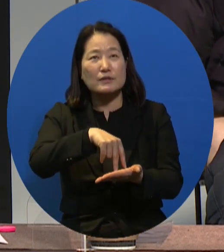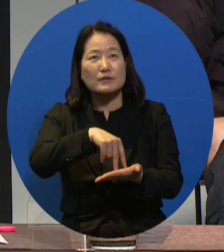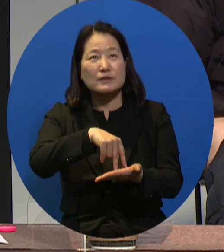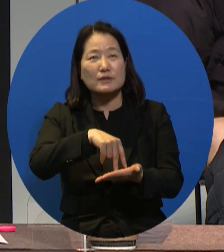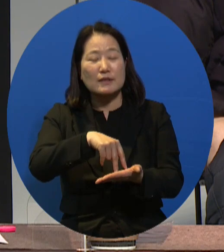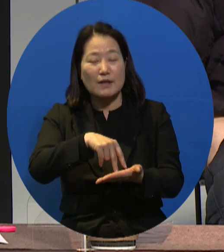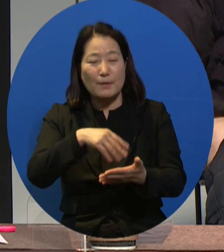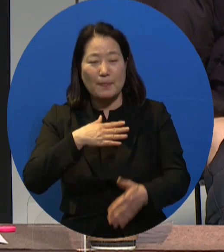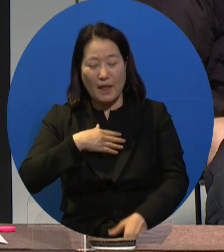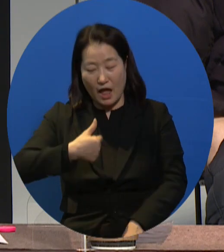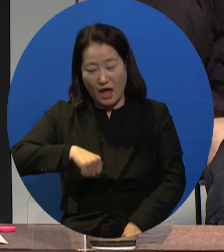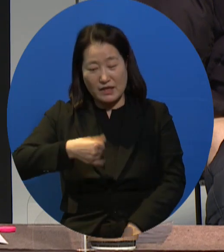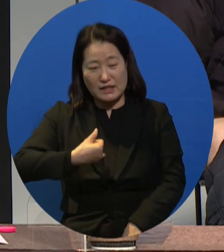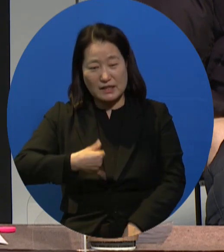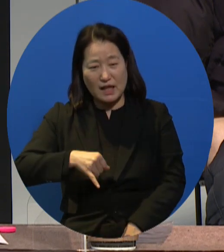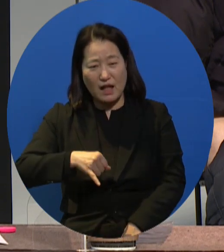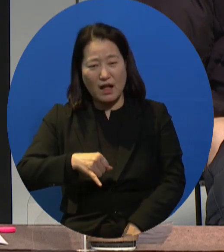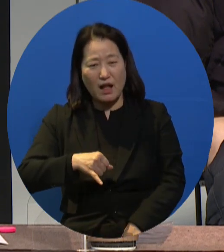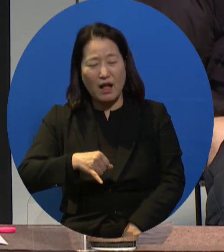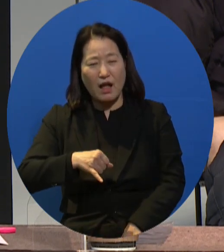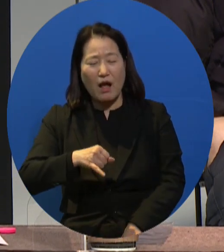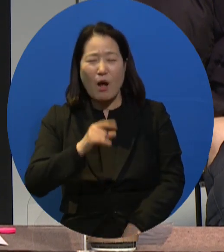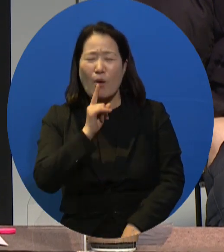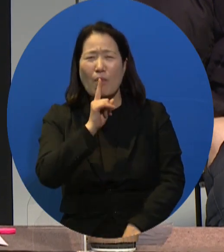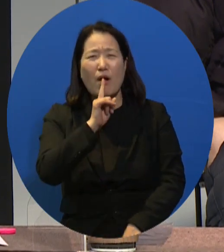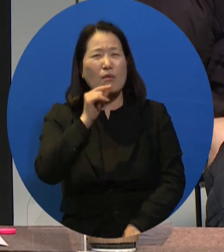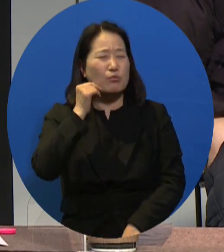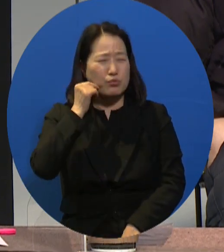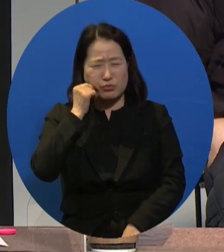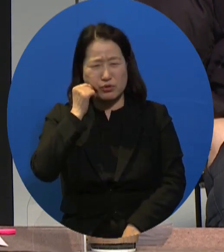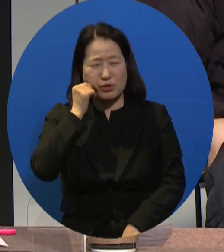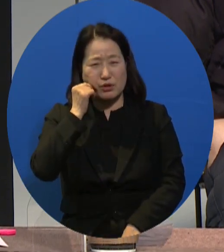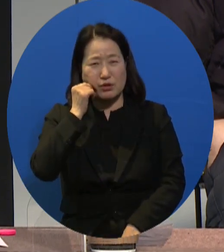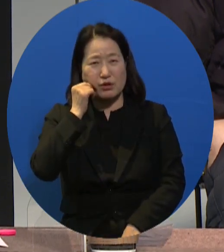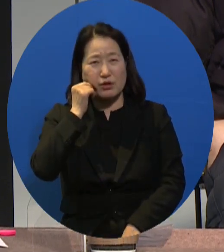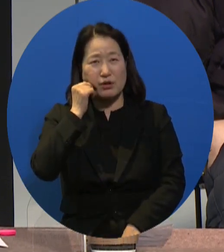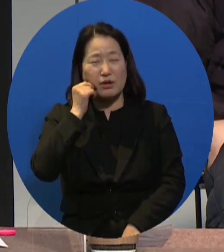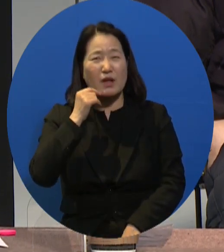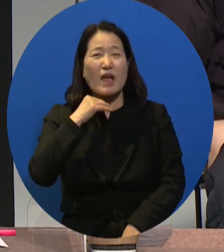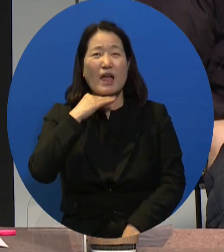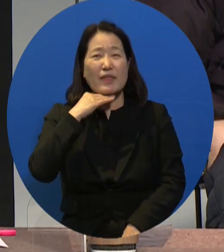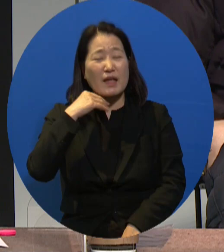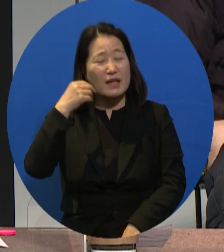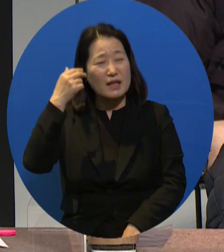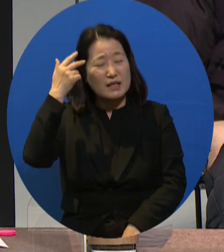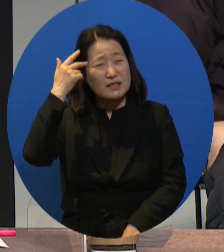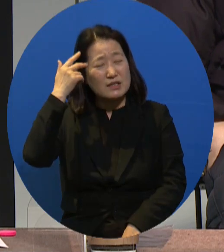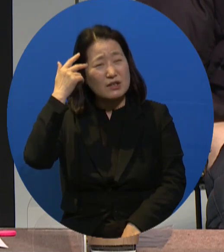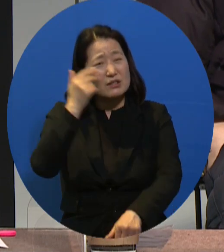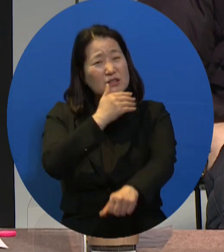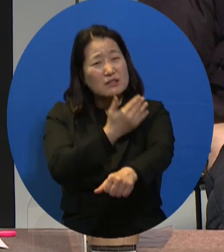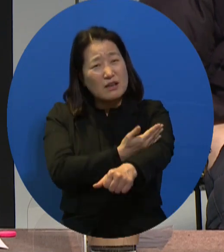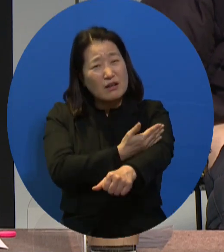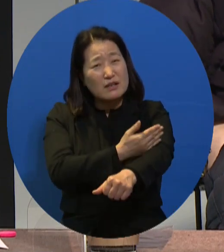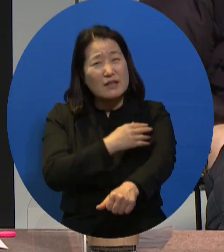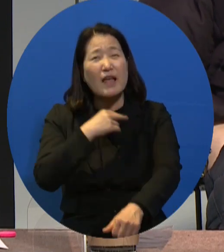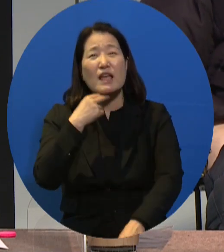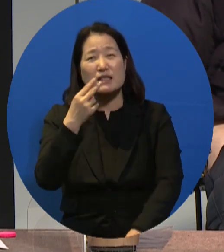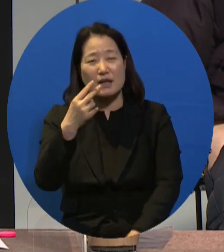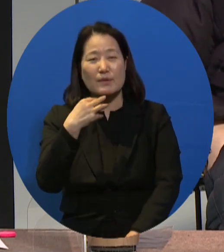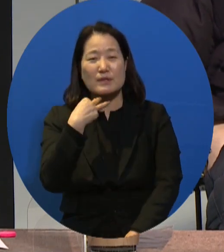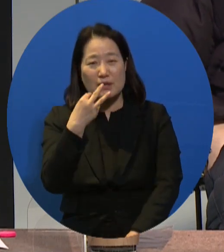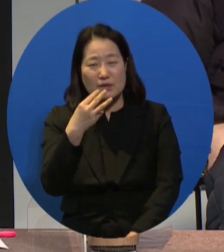providers kept on saying, well, my child does not speak and his